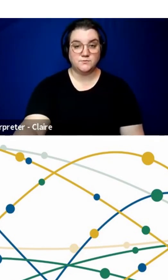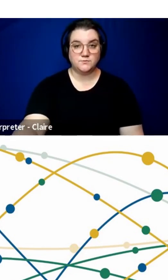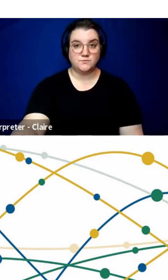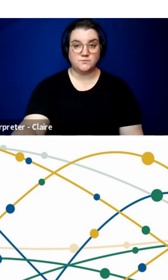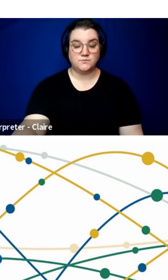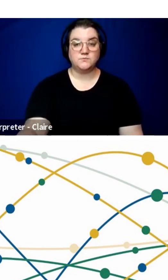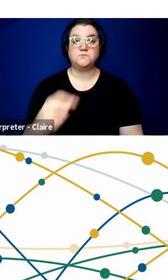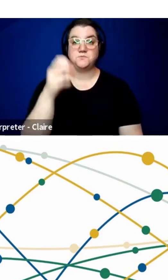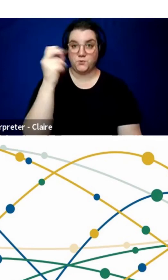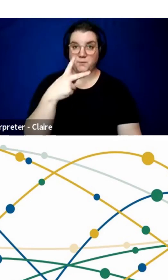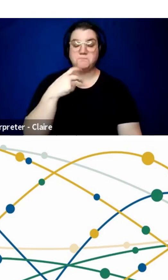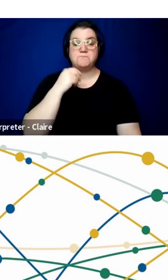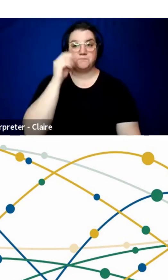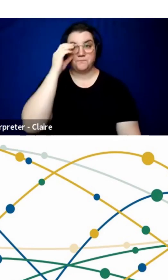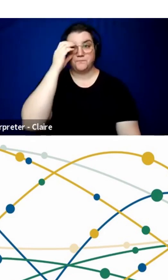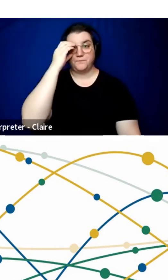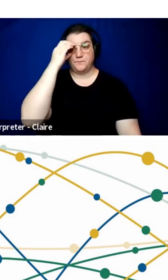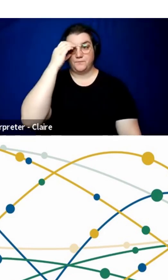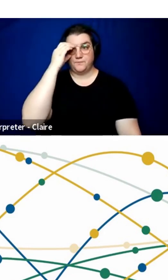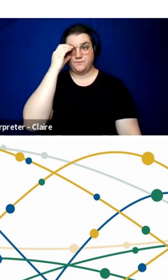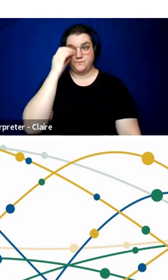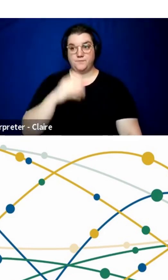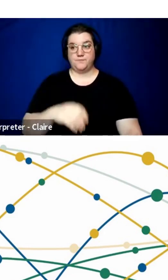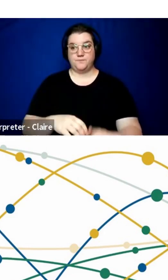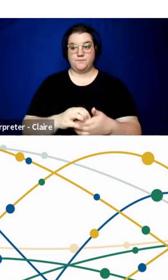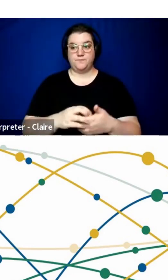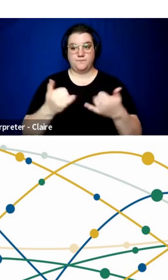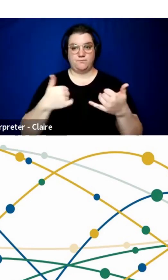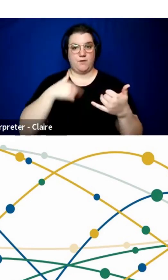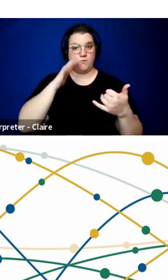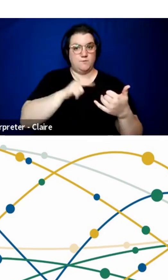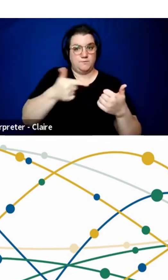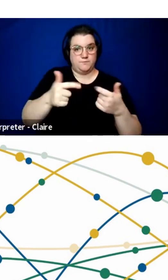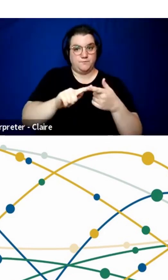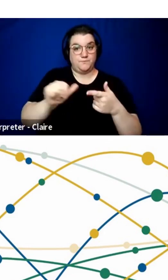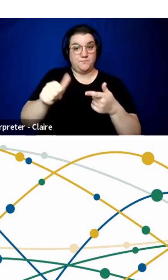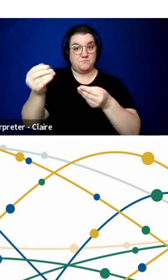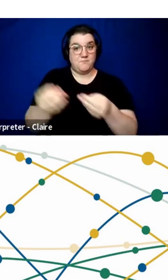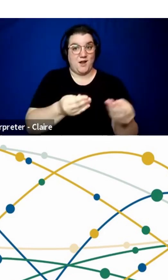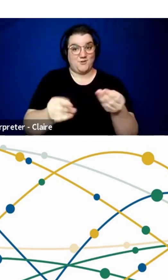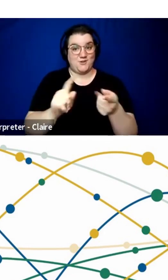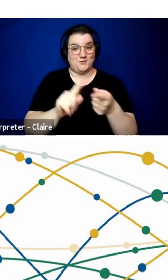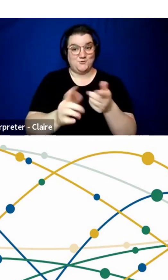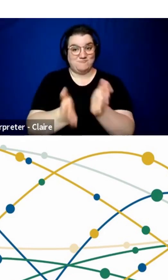Okay. I'll move it over to other moderators to ask a question.